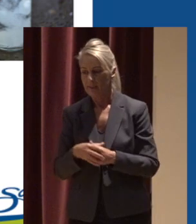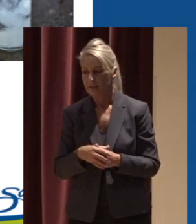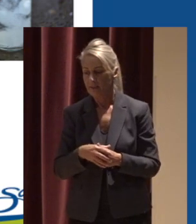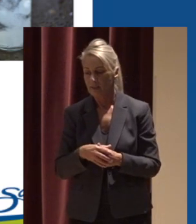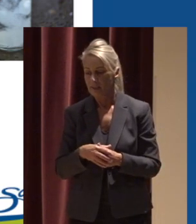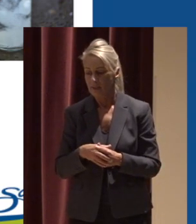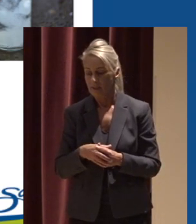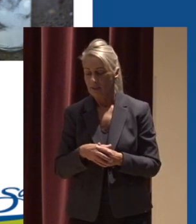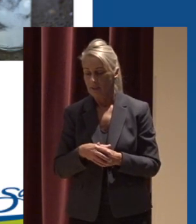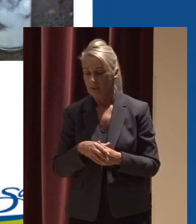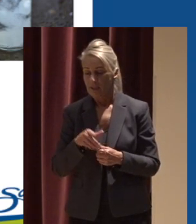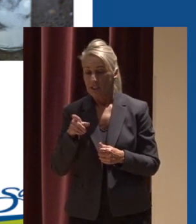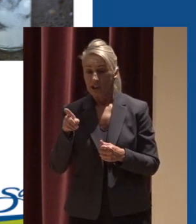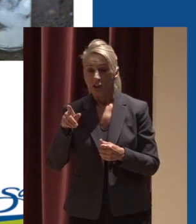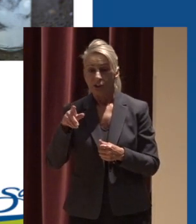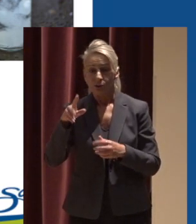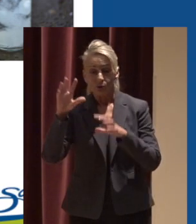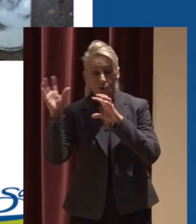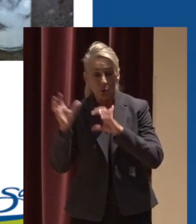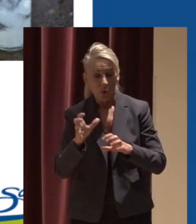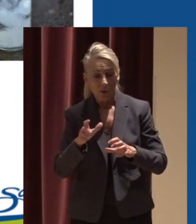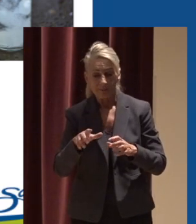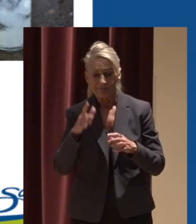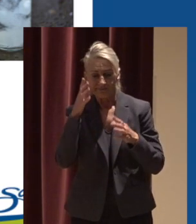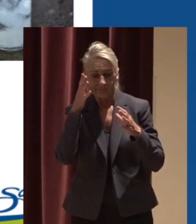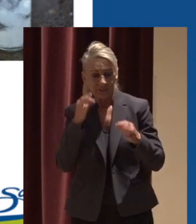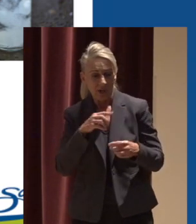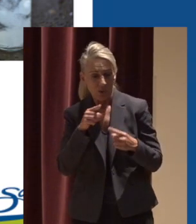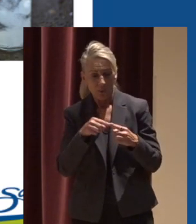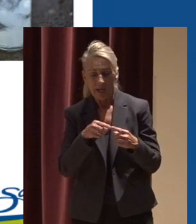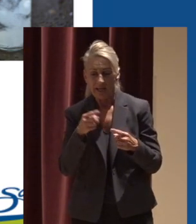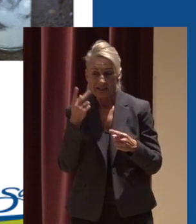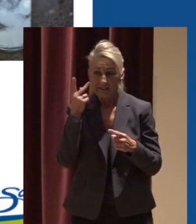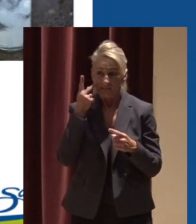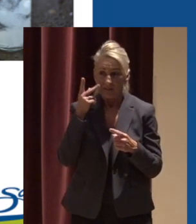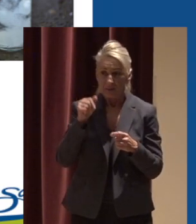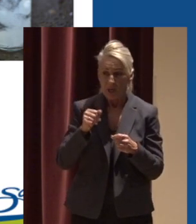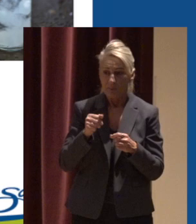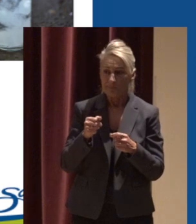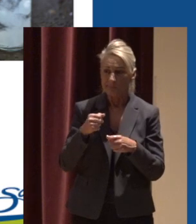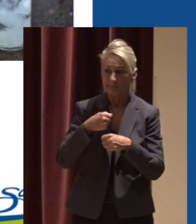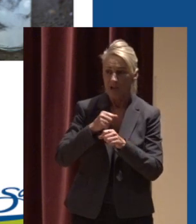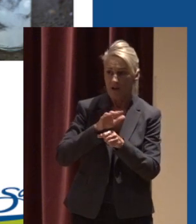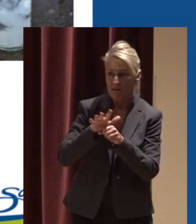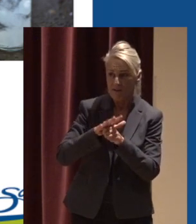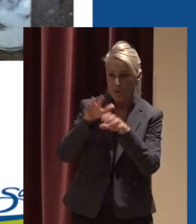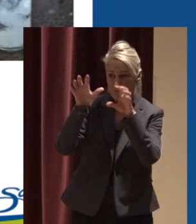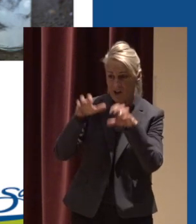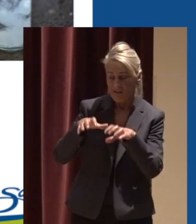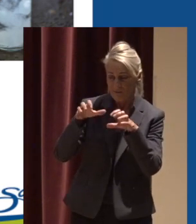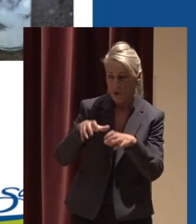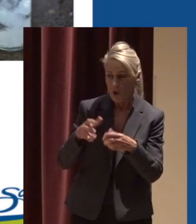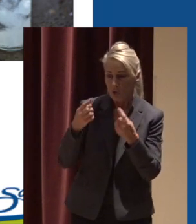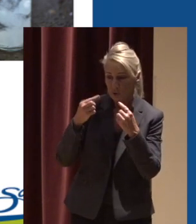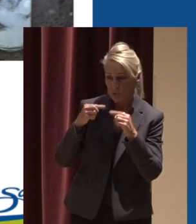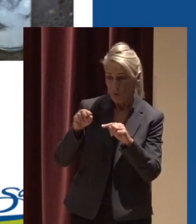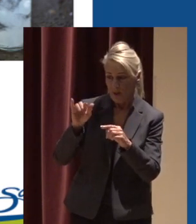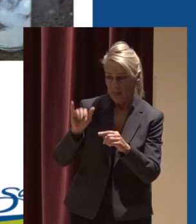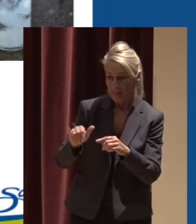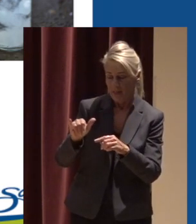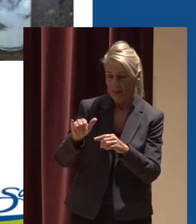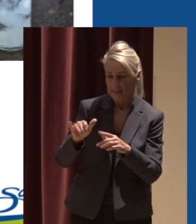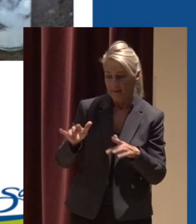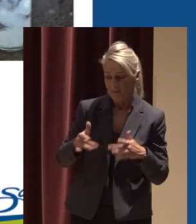specifically for ones that look like they'll produce enough rainfall to collect samples over a duration of the storm event